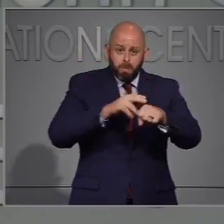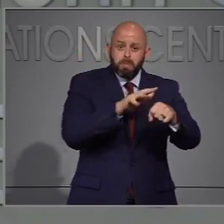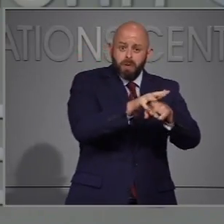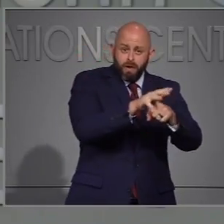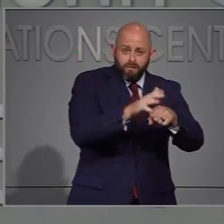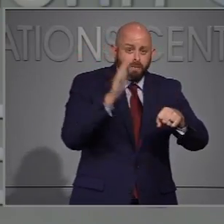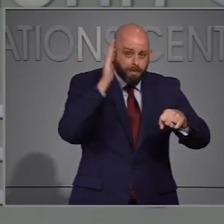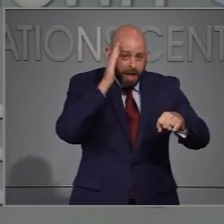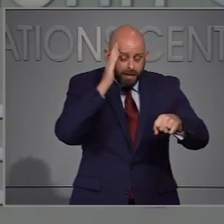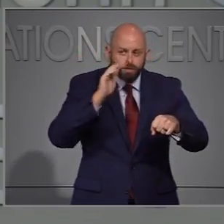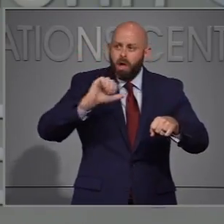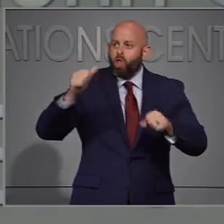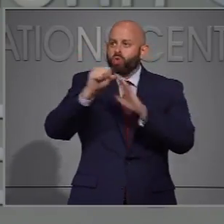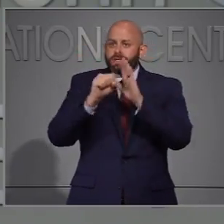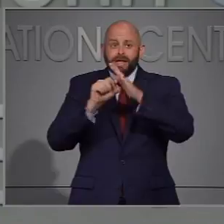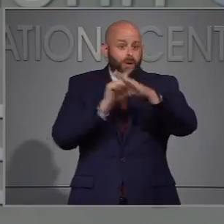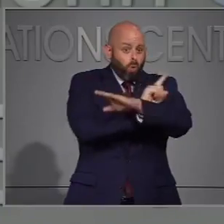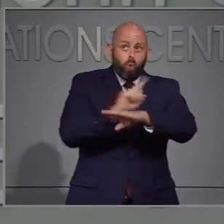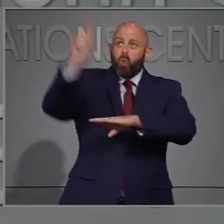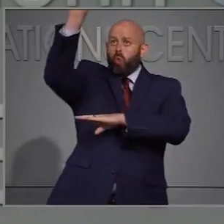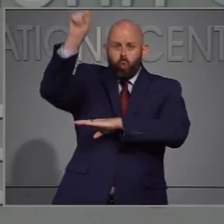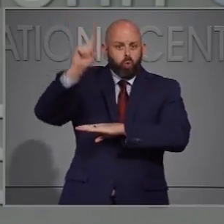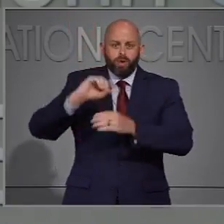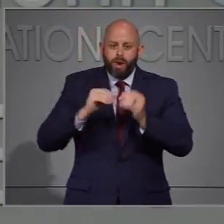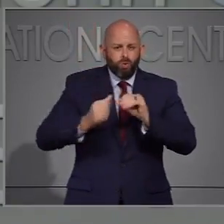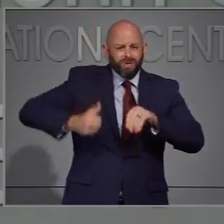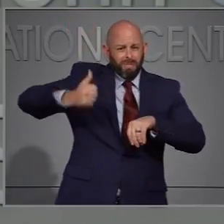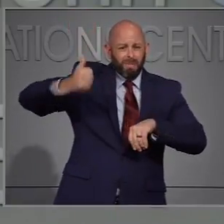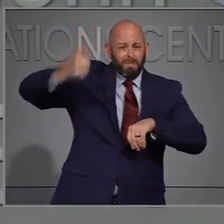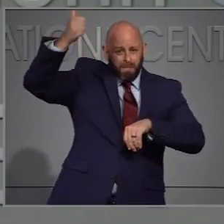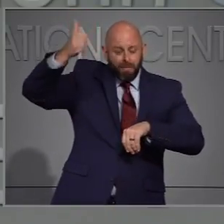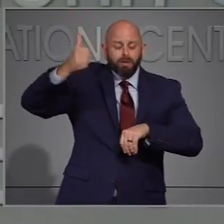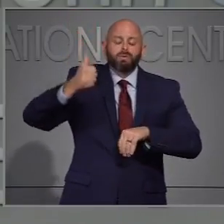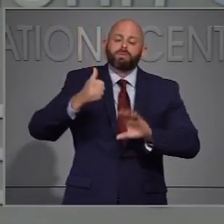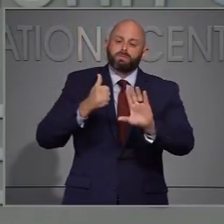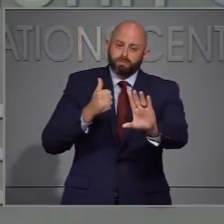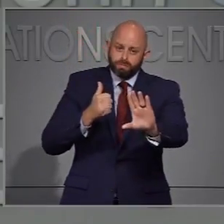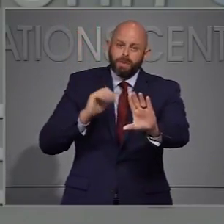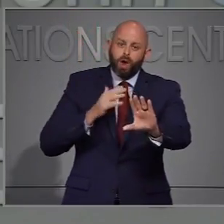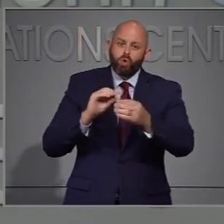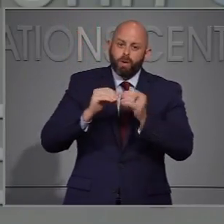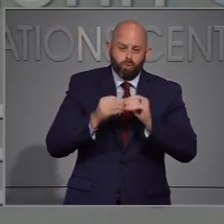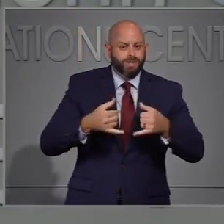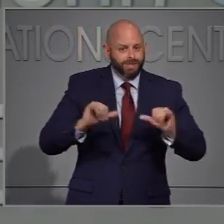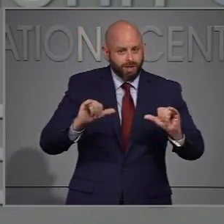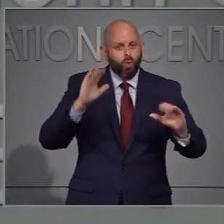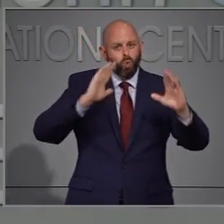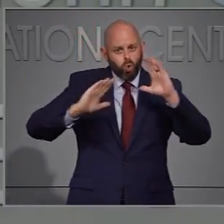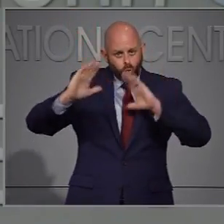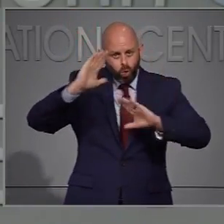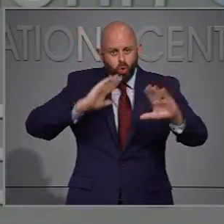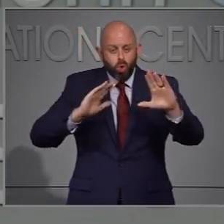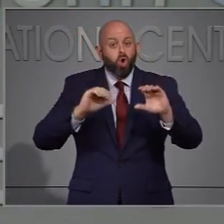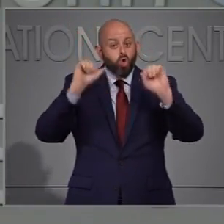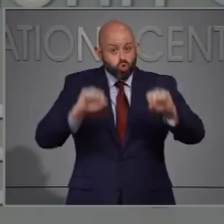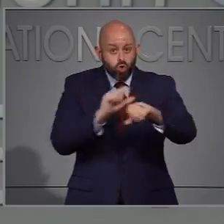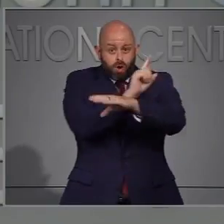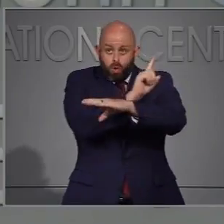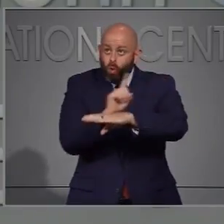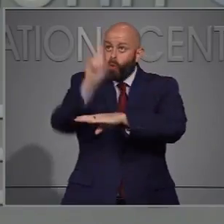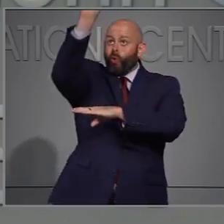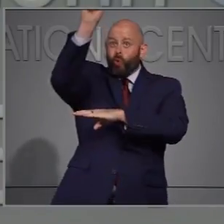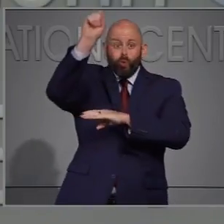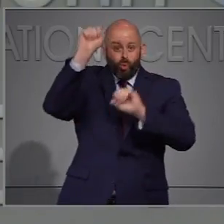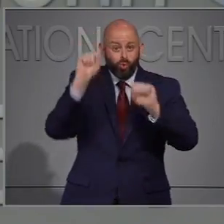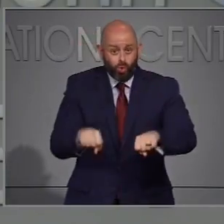high but it's steady. However, our numbers are still troubling and they could jump higher in the blink